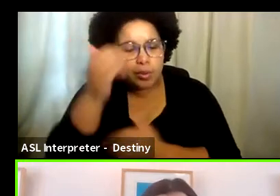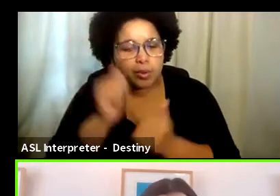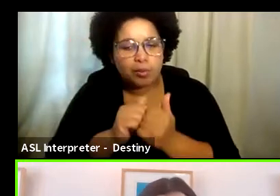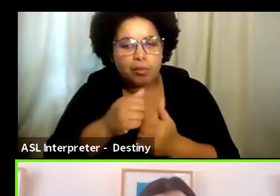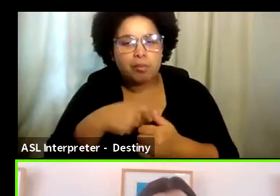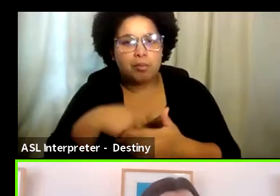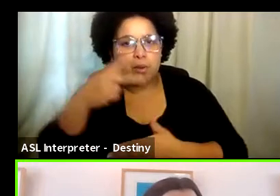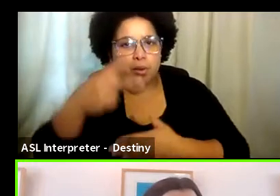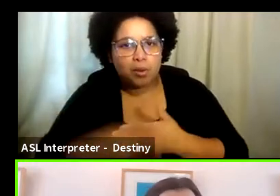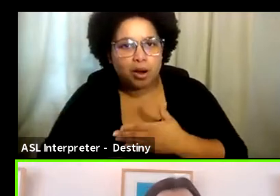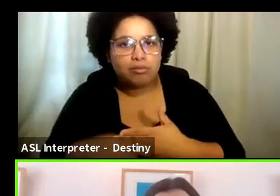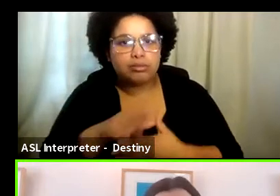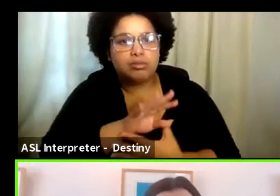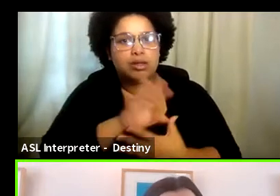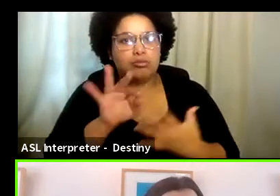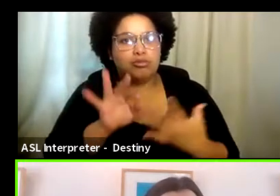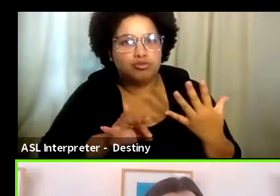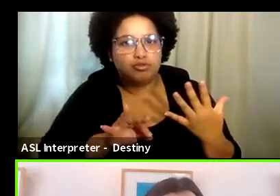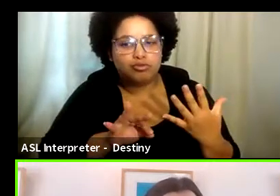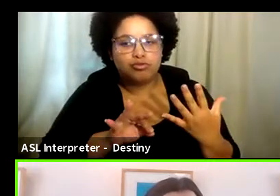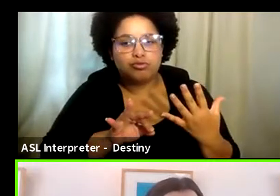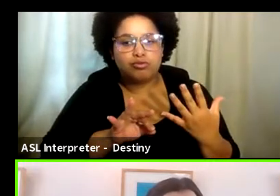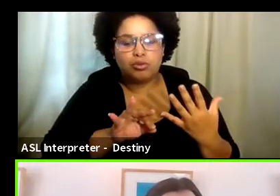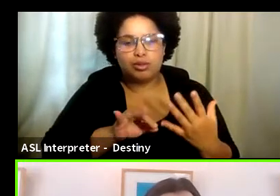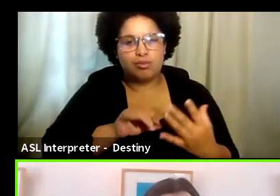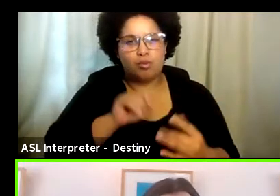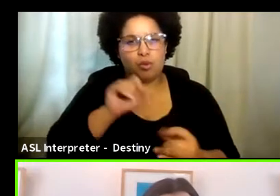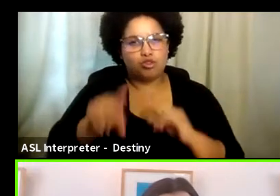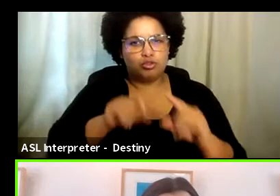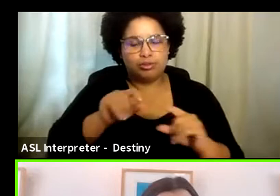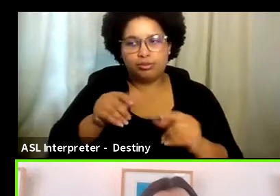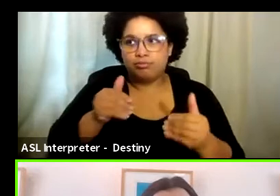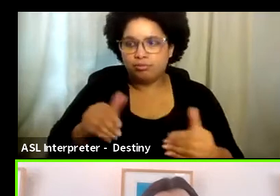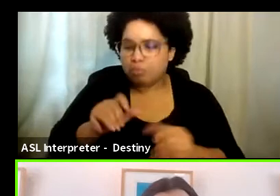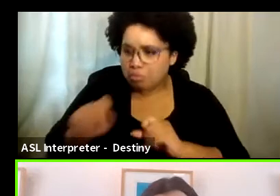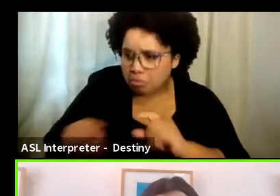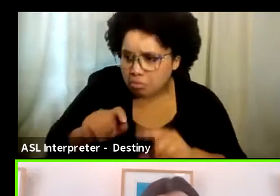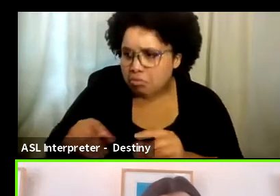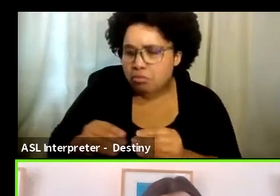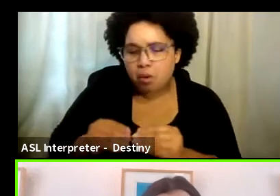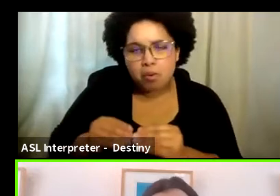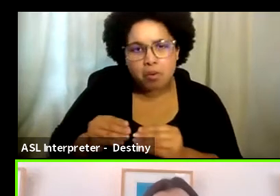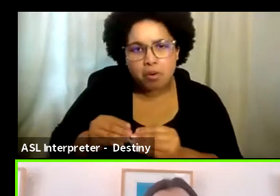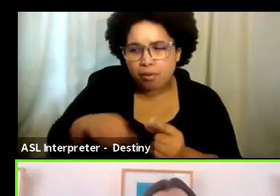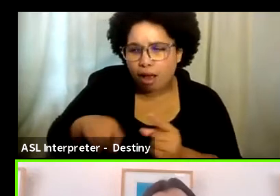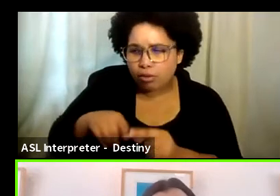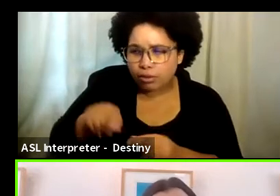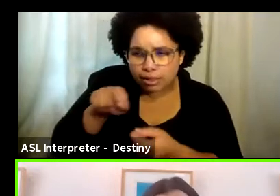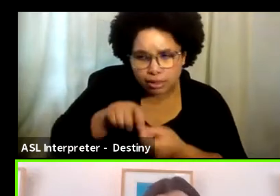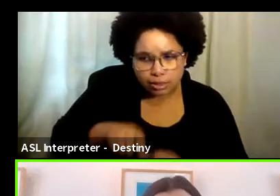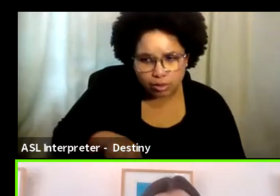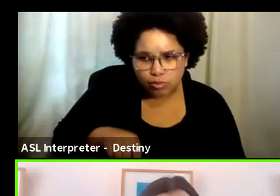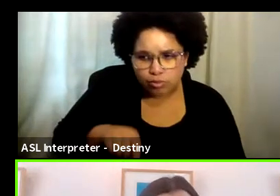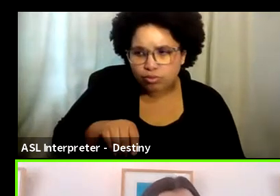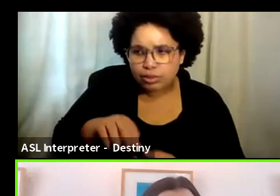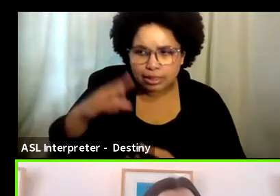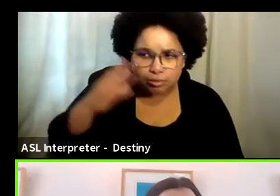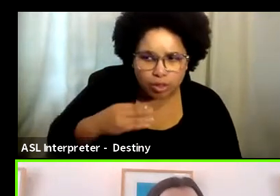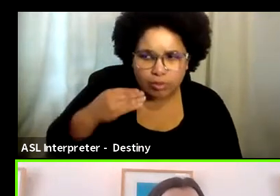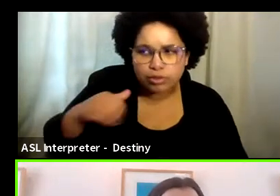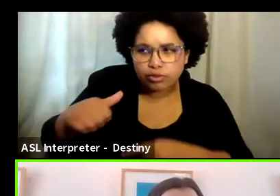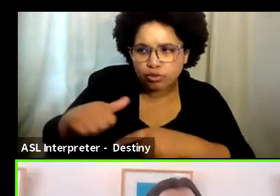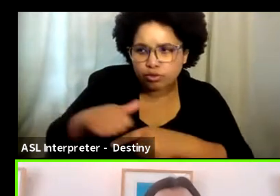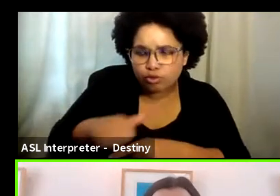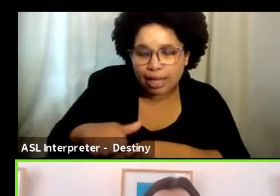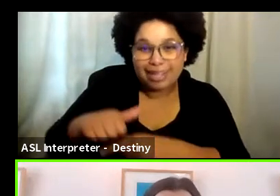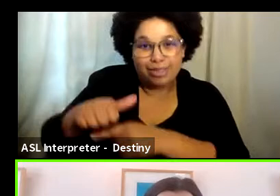and the options that are out there. Ask questions of the programs. Find out more about the details of the experience of the trainer.